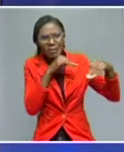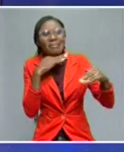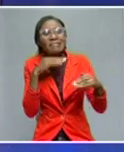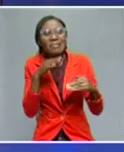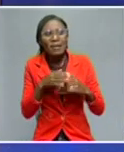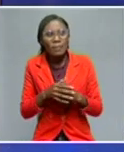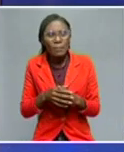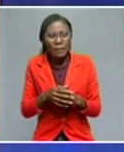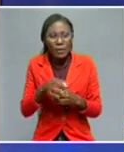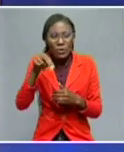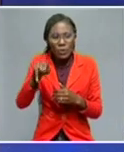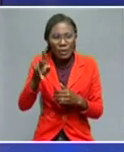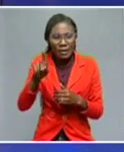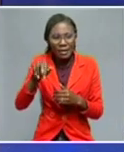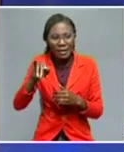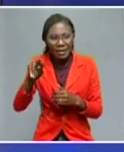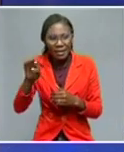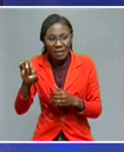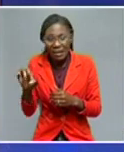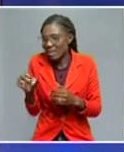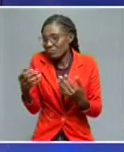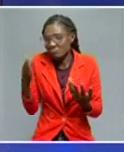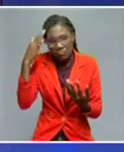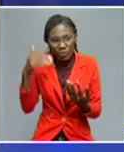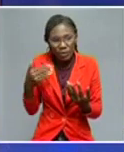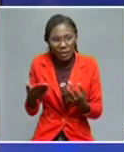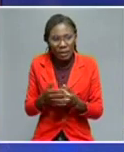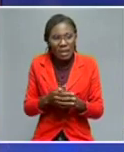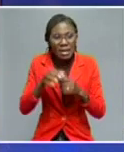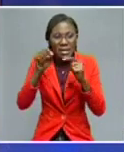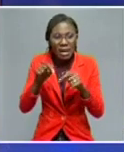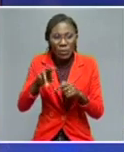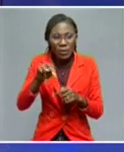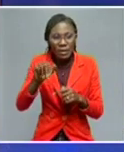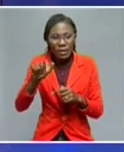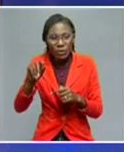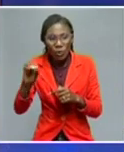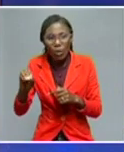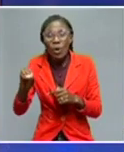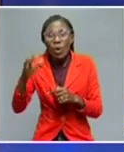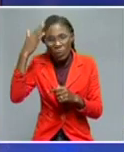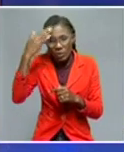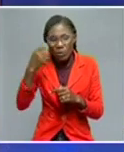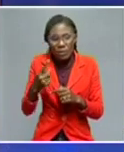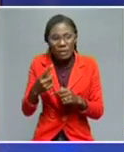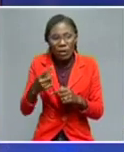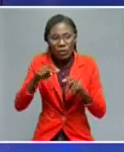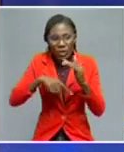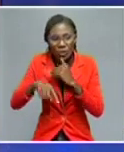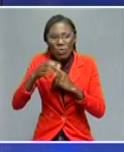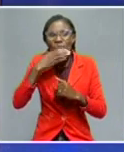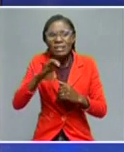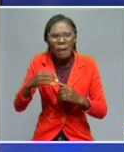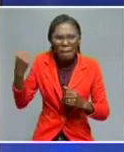Ukraine recognizes that, even if they don't say it. NATO also recognizes that Russia is a big country with a rich and proud